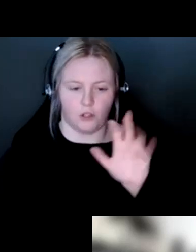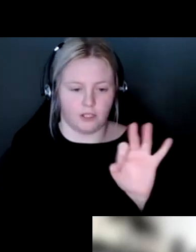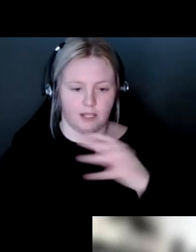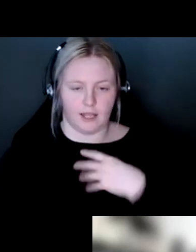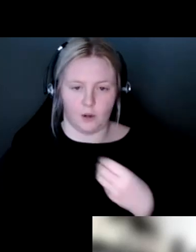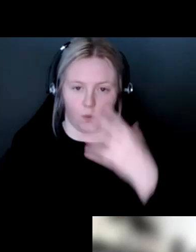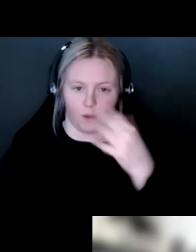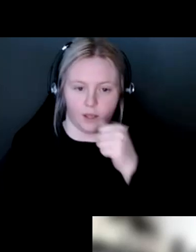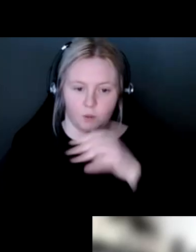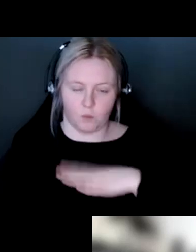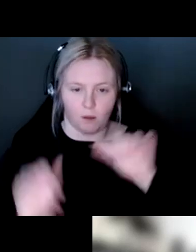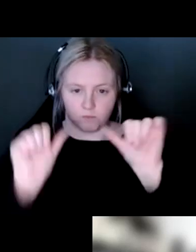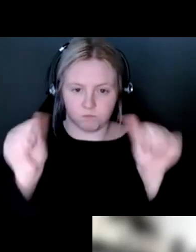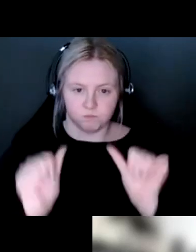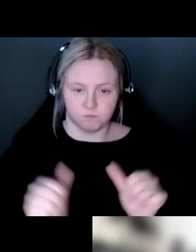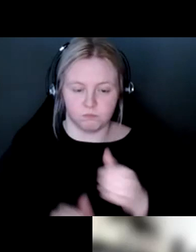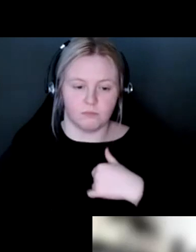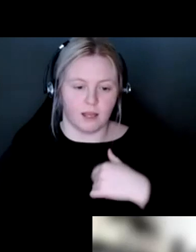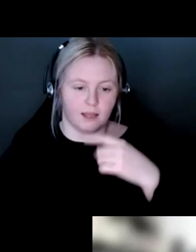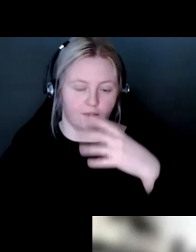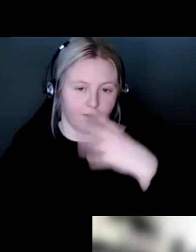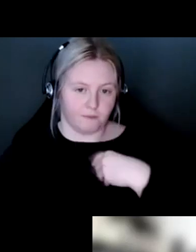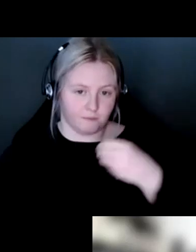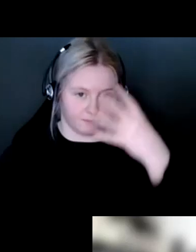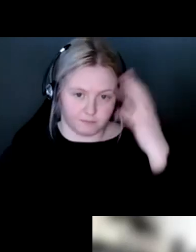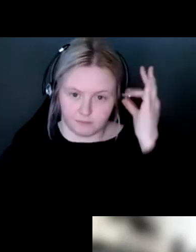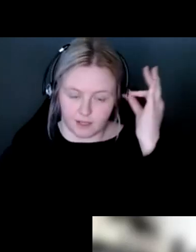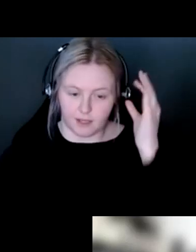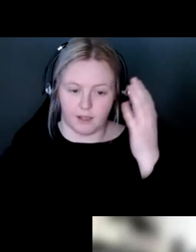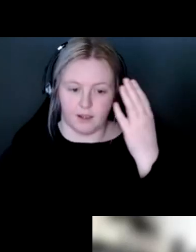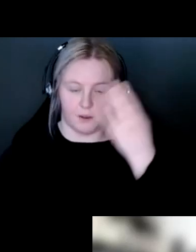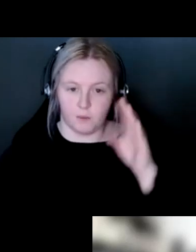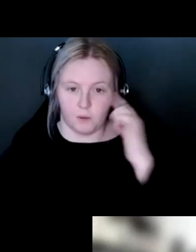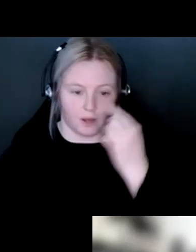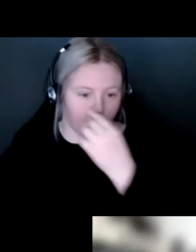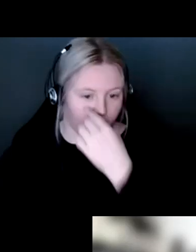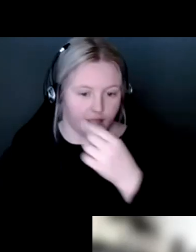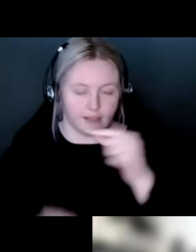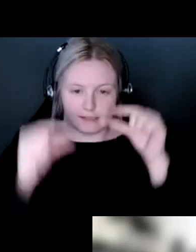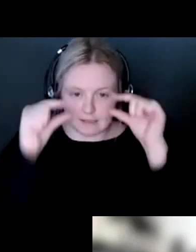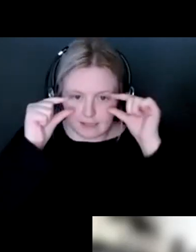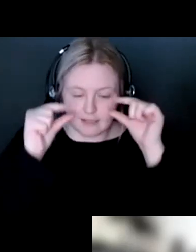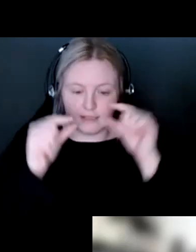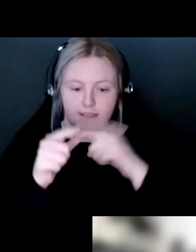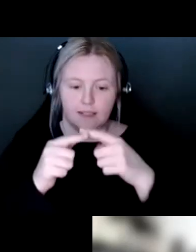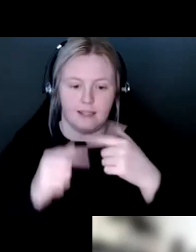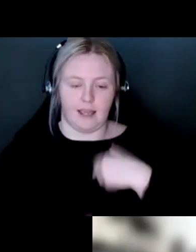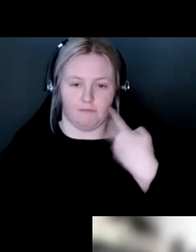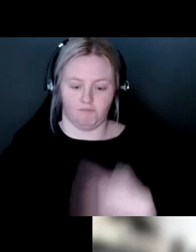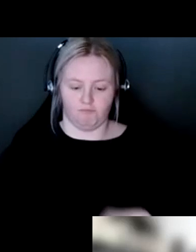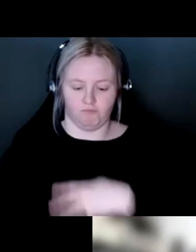woman. I have blonde hair blue glasses, and I'm wearing a very festive green and red plaid dress today.